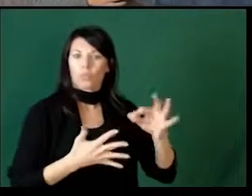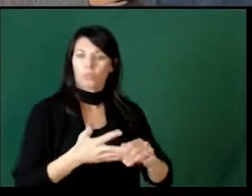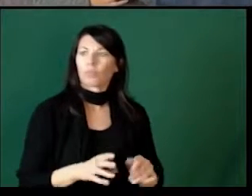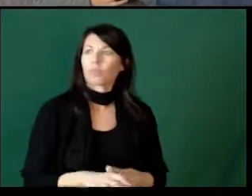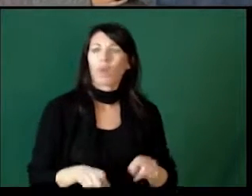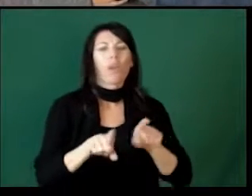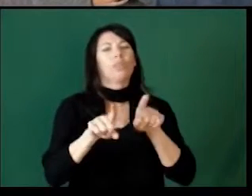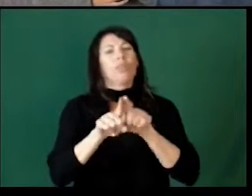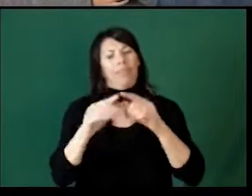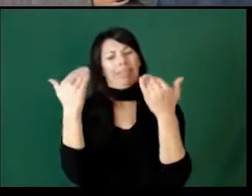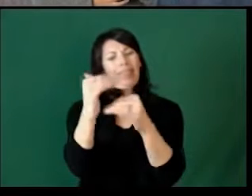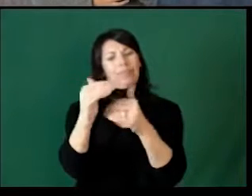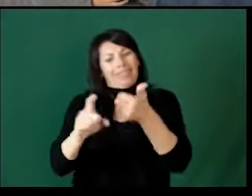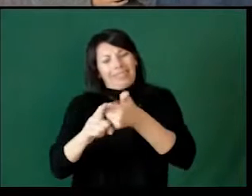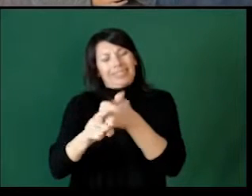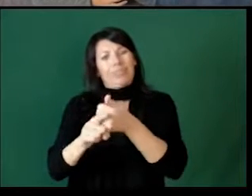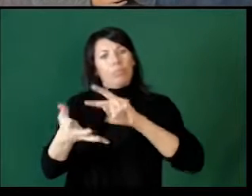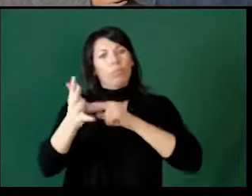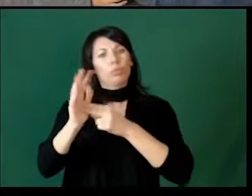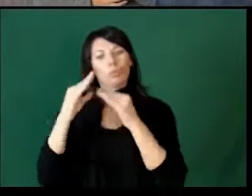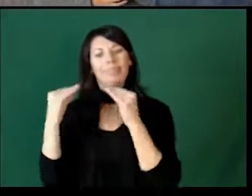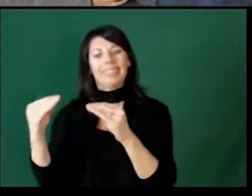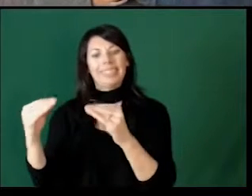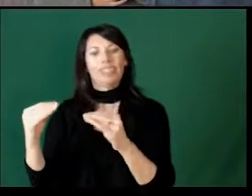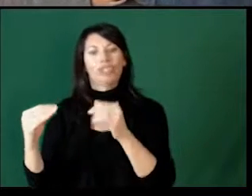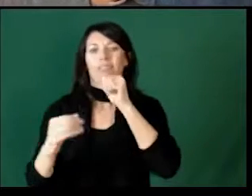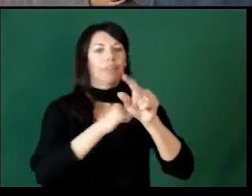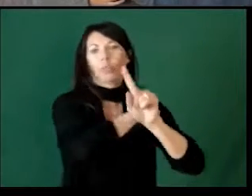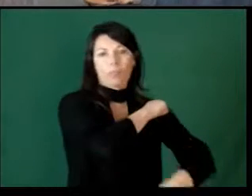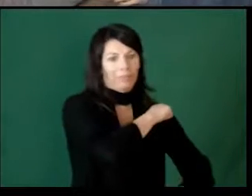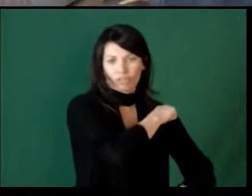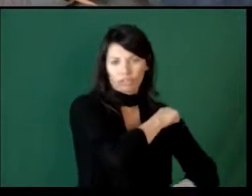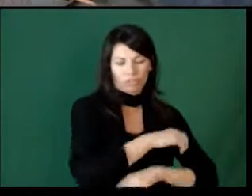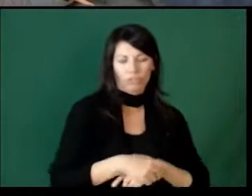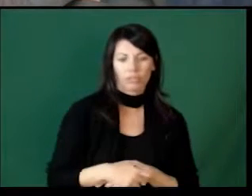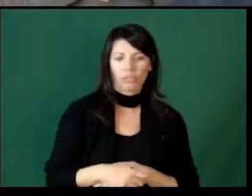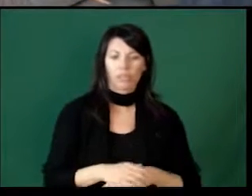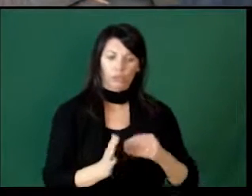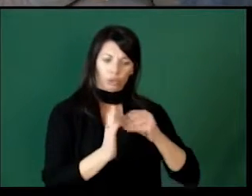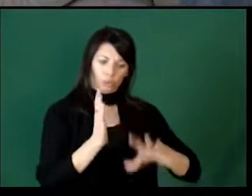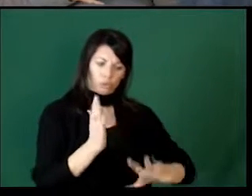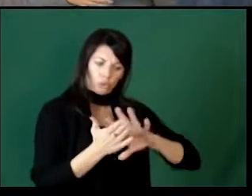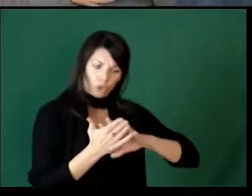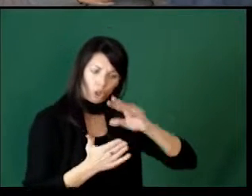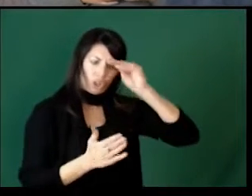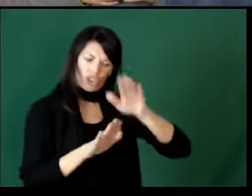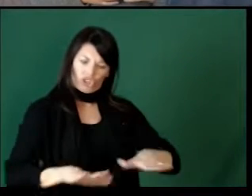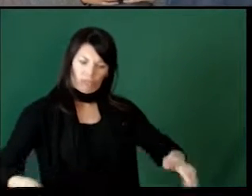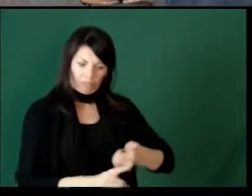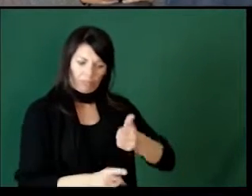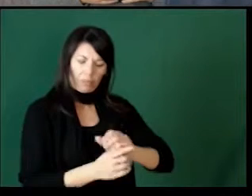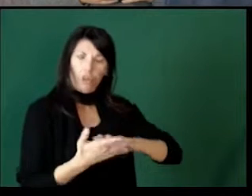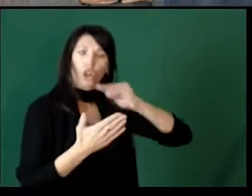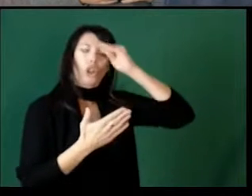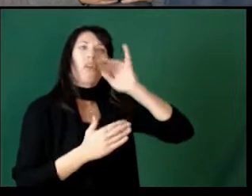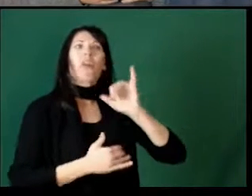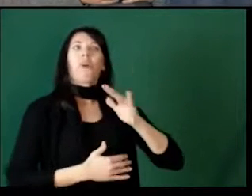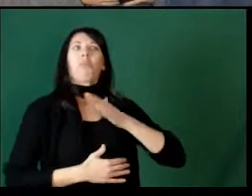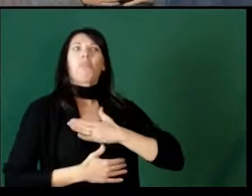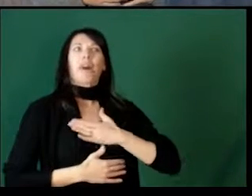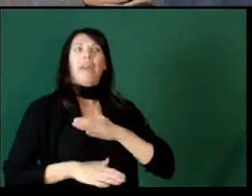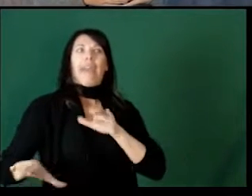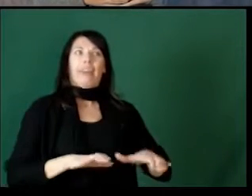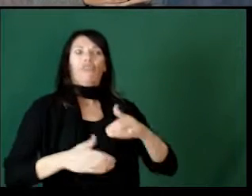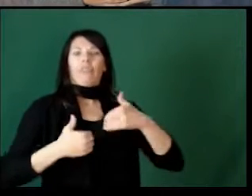Also limits are to teach, not to punish. With limits children begin to understand how their actions have consequences, both positive and